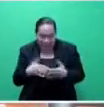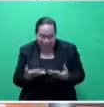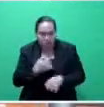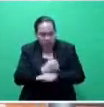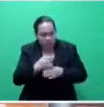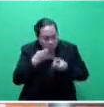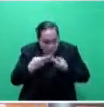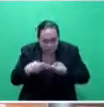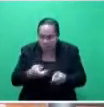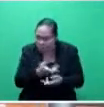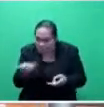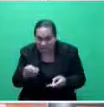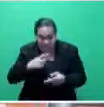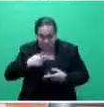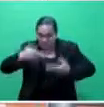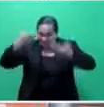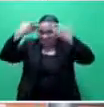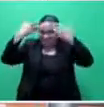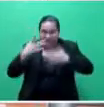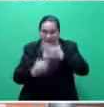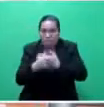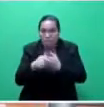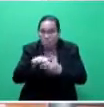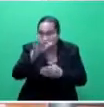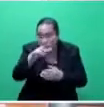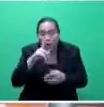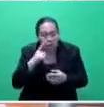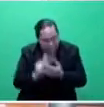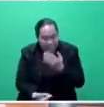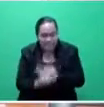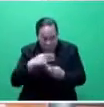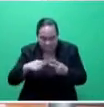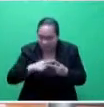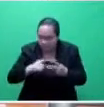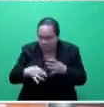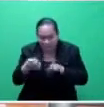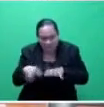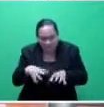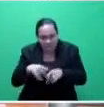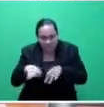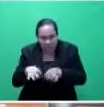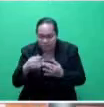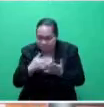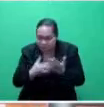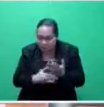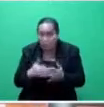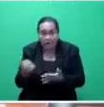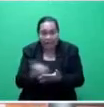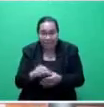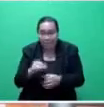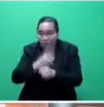is what will happen in respect of not being able to provide work under the contract that has been put in place. And an act of God,